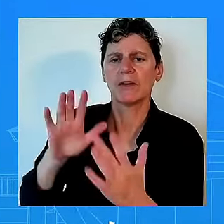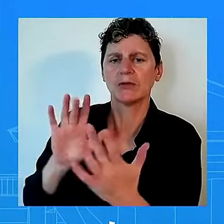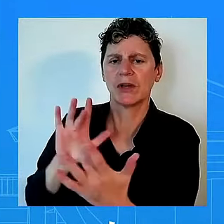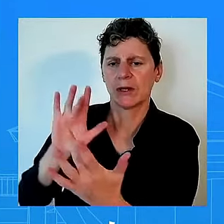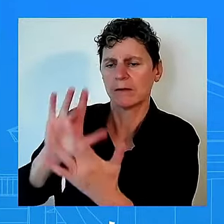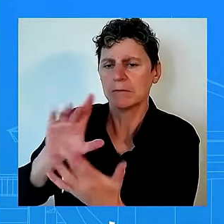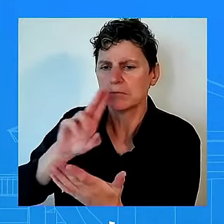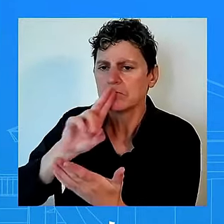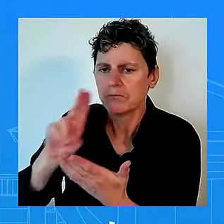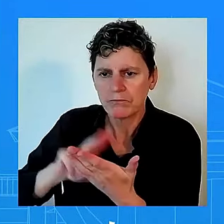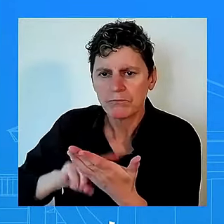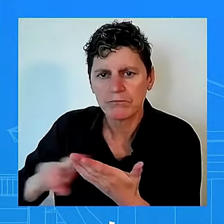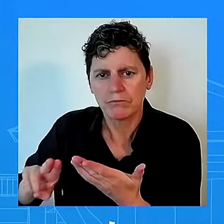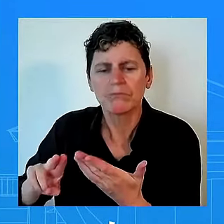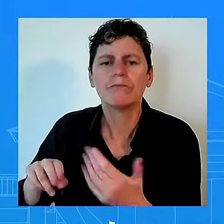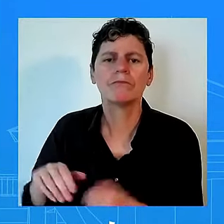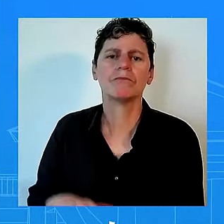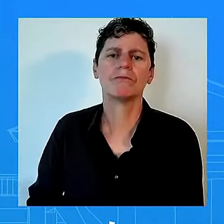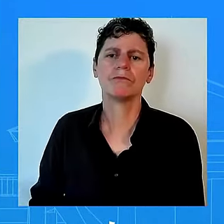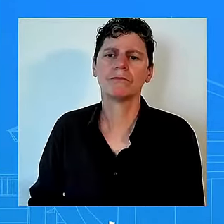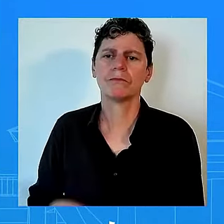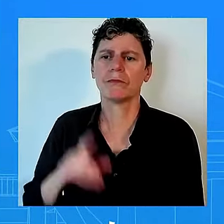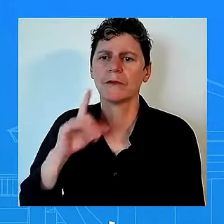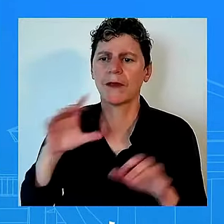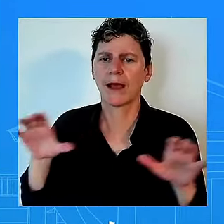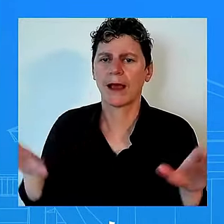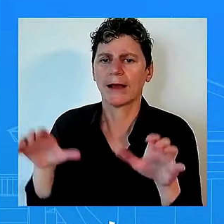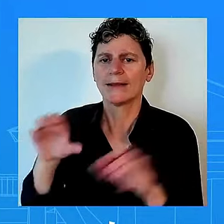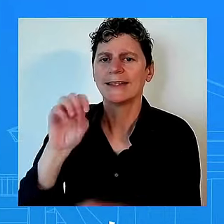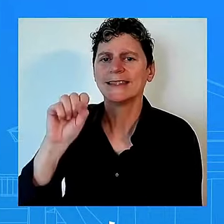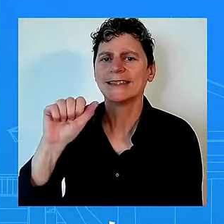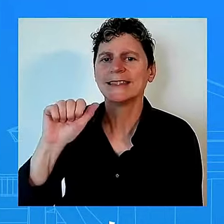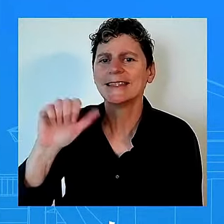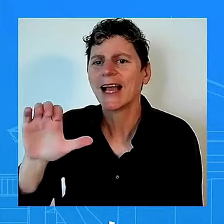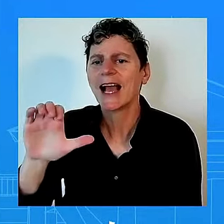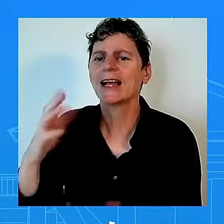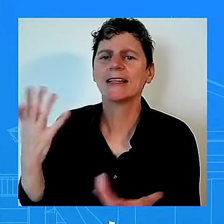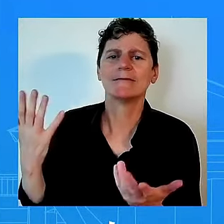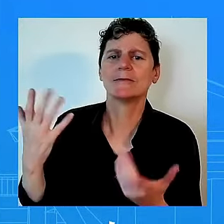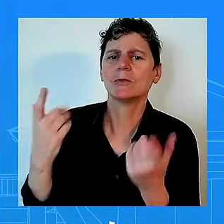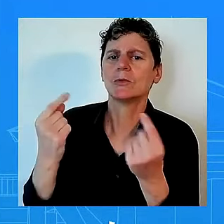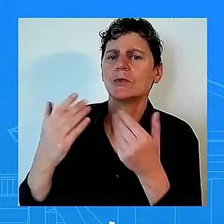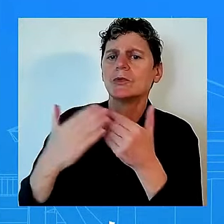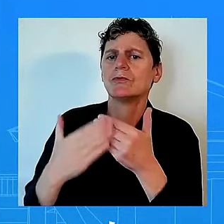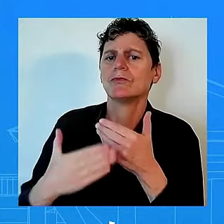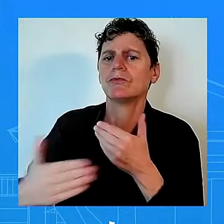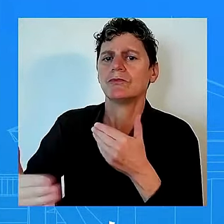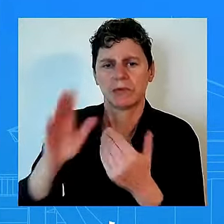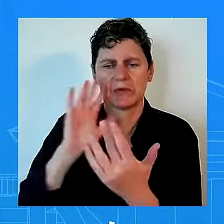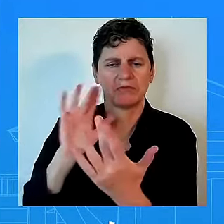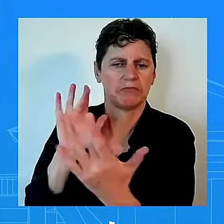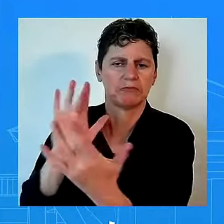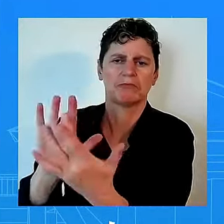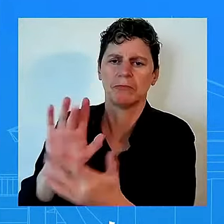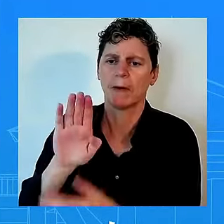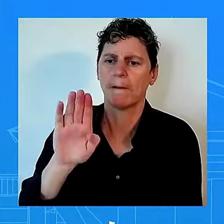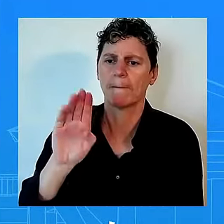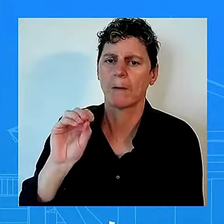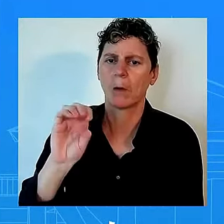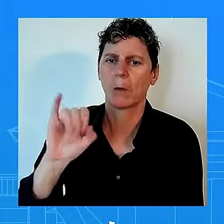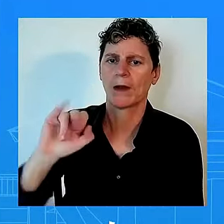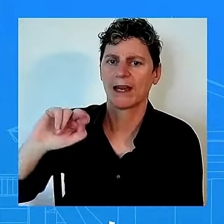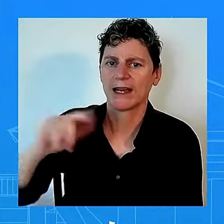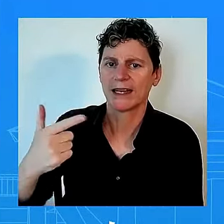a poison a person to point out to you but white house officials here have have been in touch and are the president or the vice president